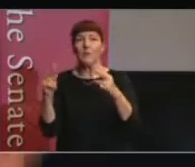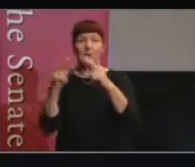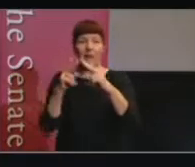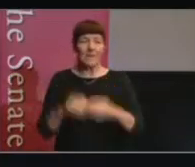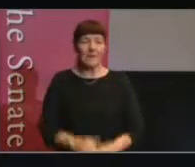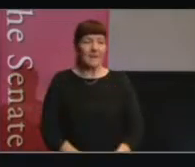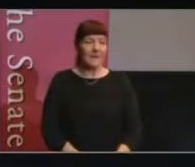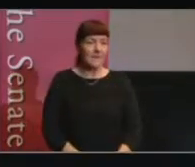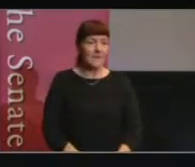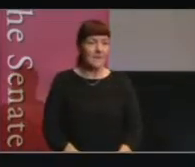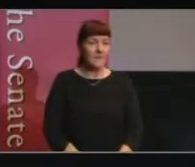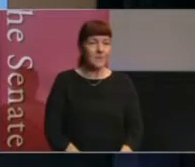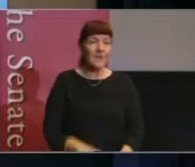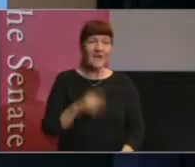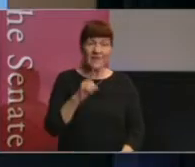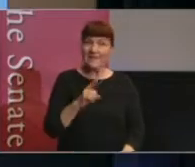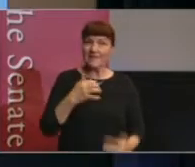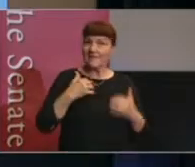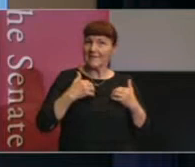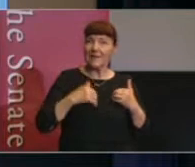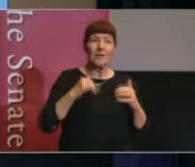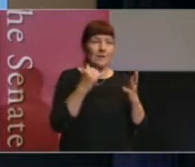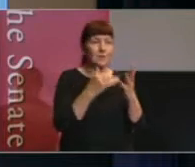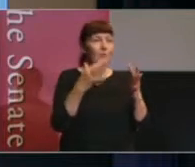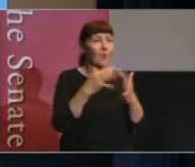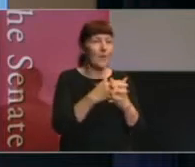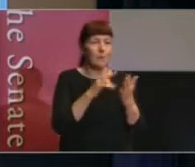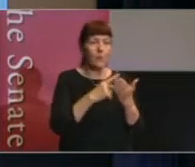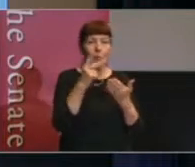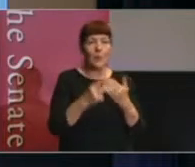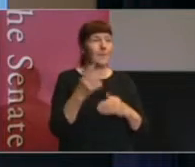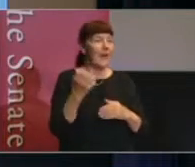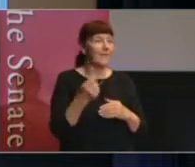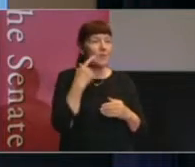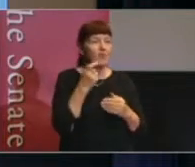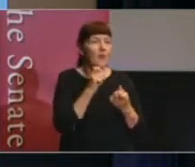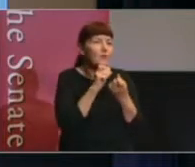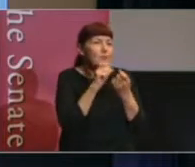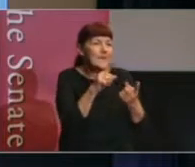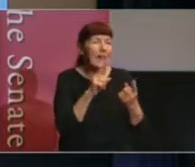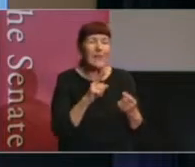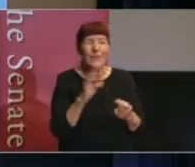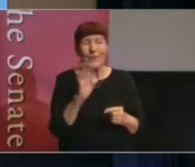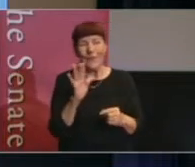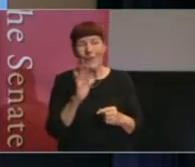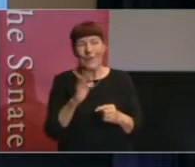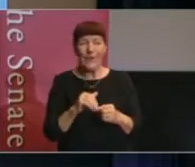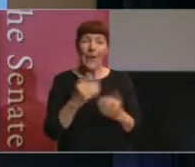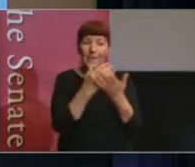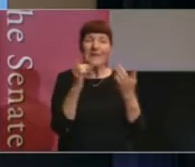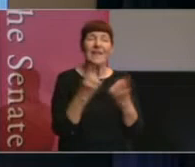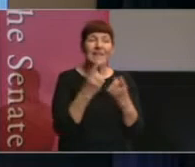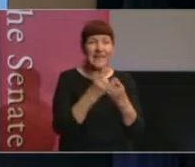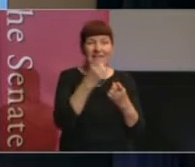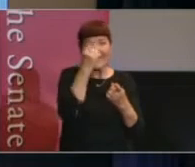There's also this exciting software. And really, I'm not trying to sell you any software. I think many of these things can be done